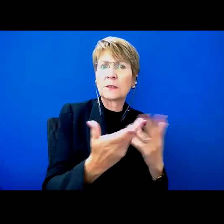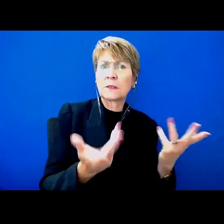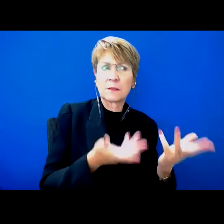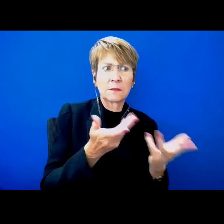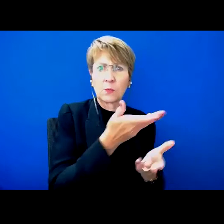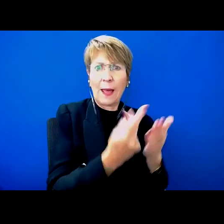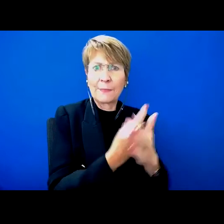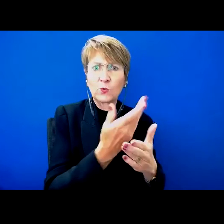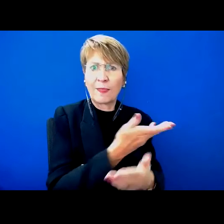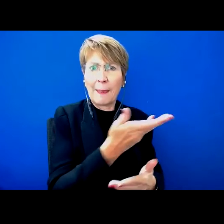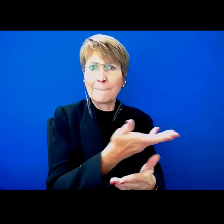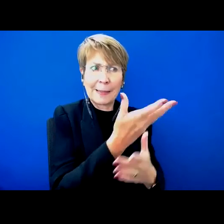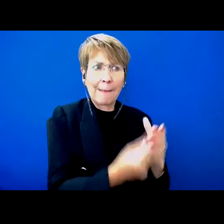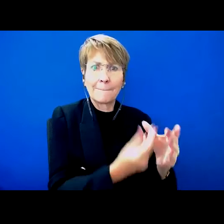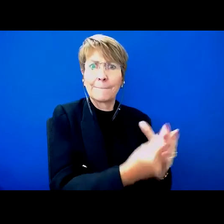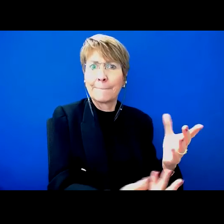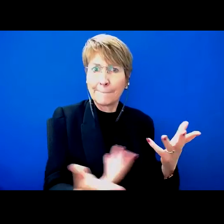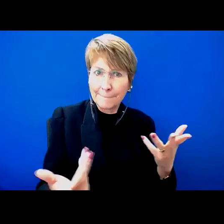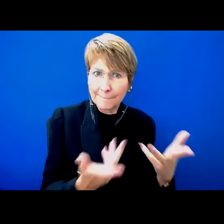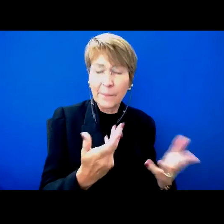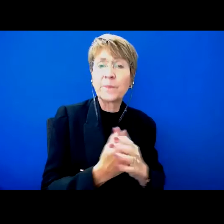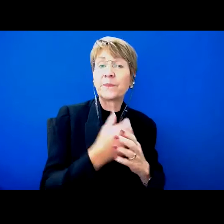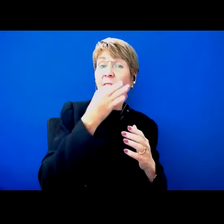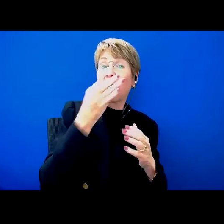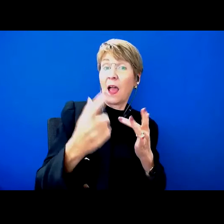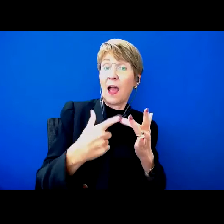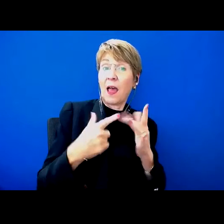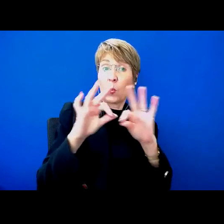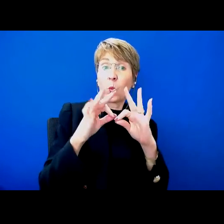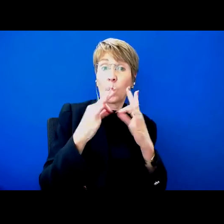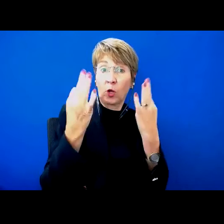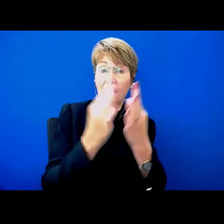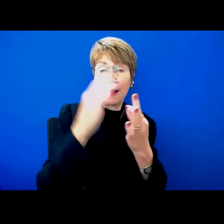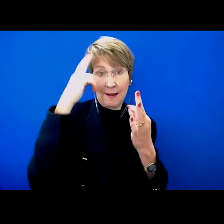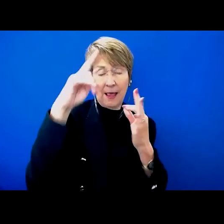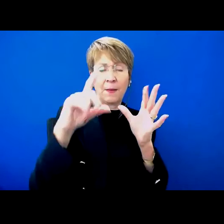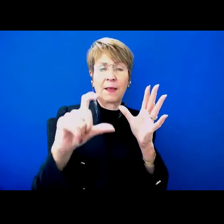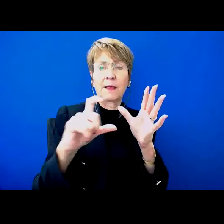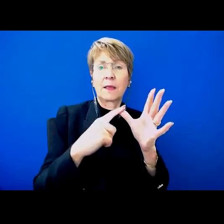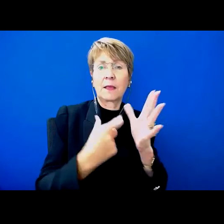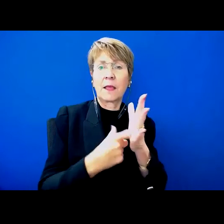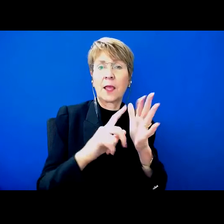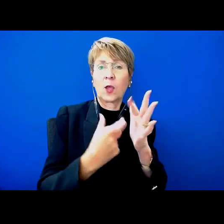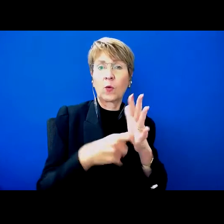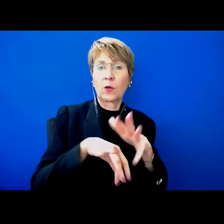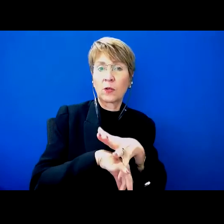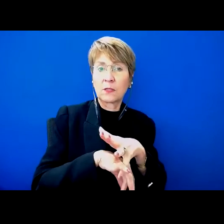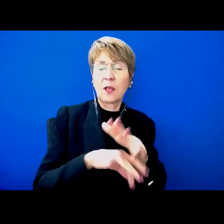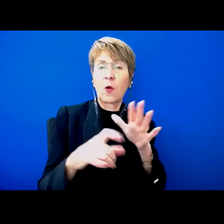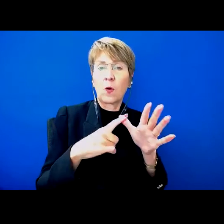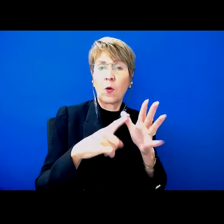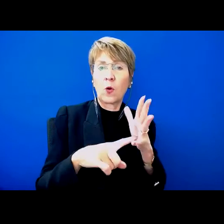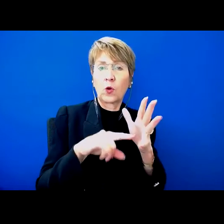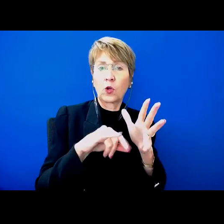I just wanted to quickly check in with one of our other supporting organisations, Carers Australia, to tell us why they think it's important for an